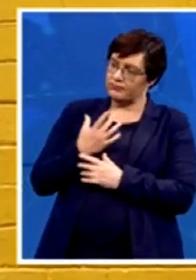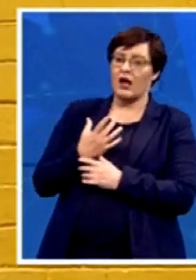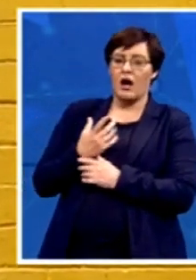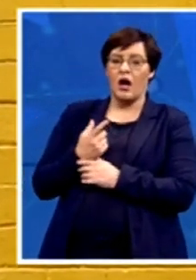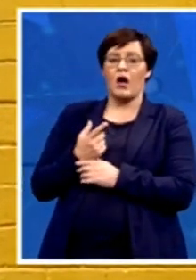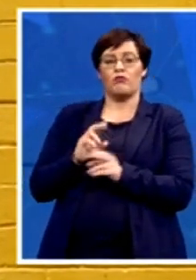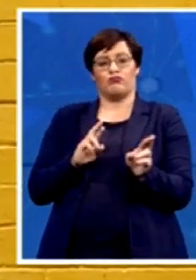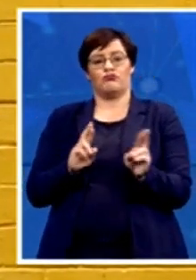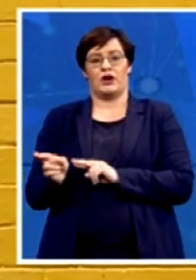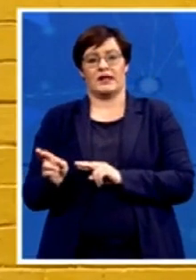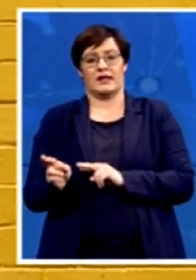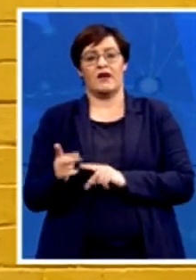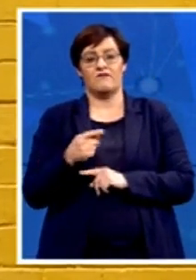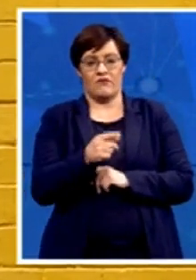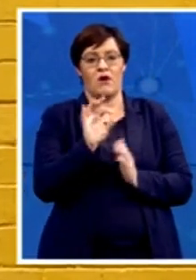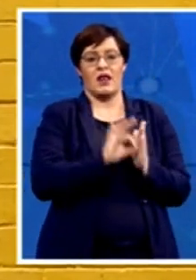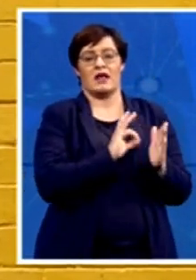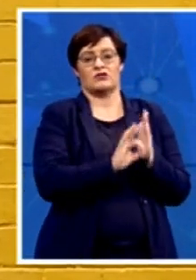elections and we will take it from there.